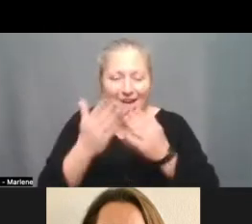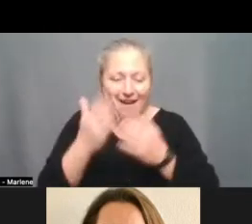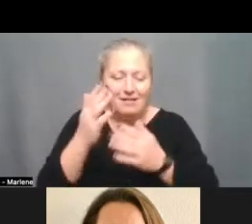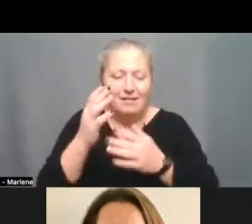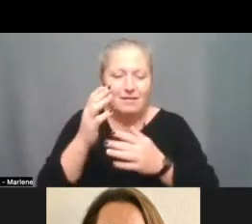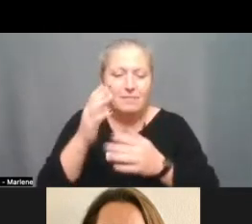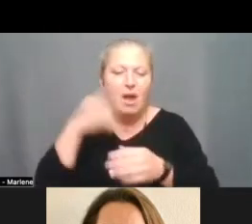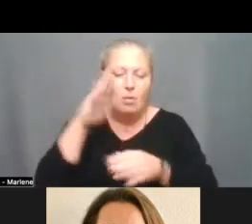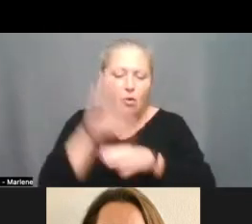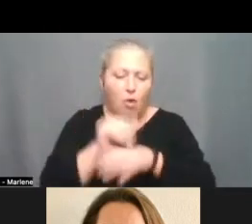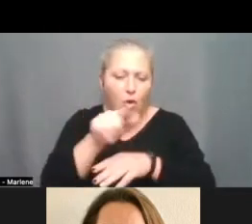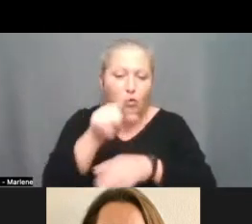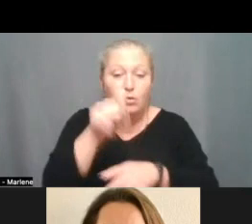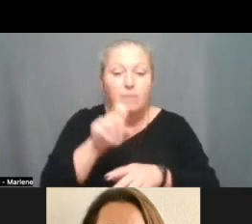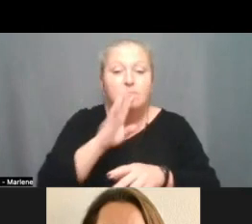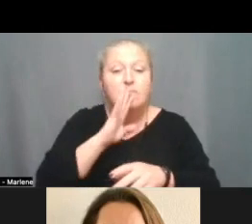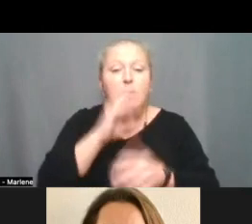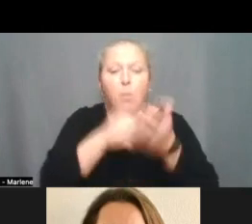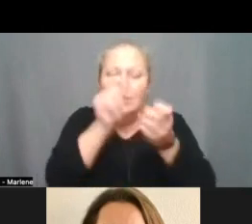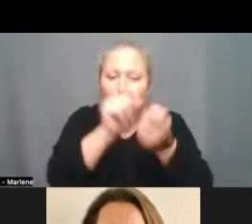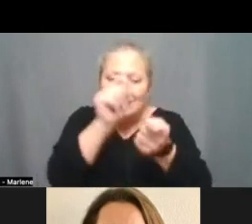item you would like to make comment on.